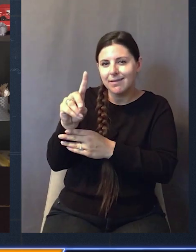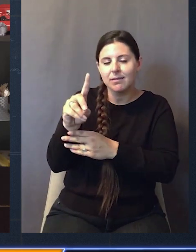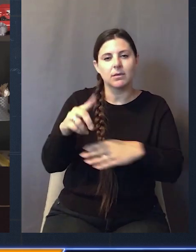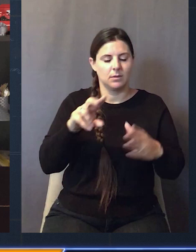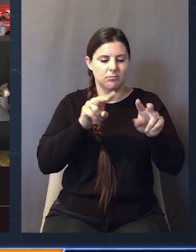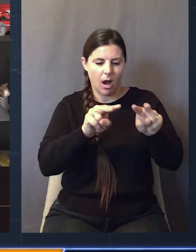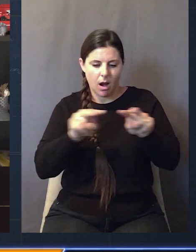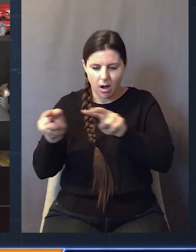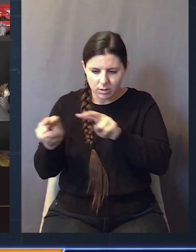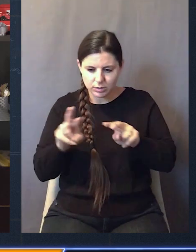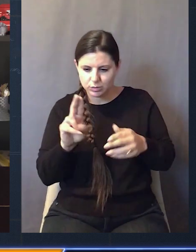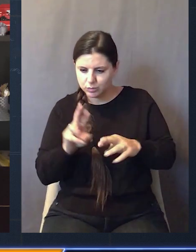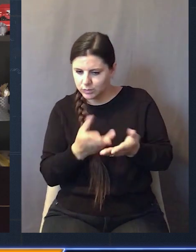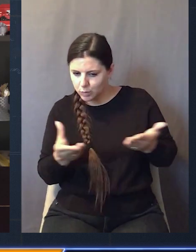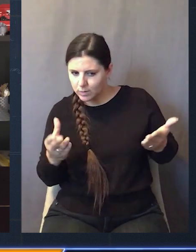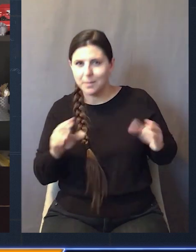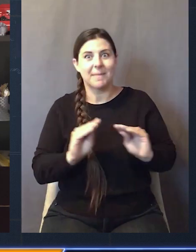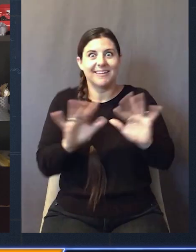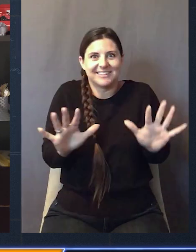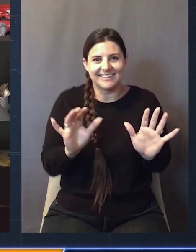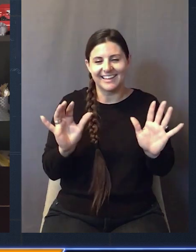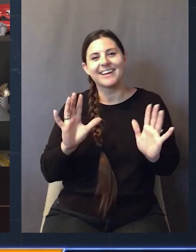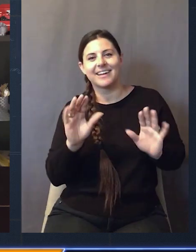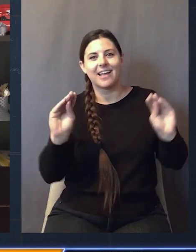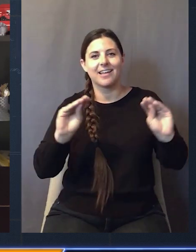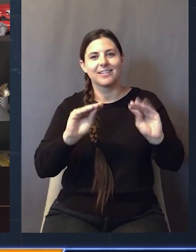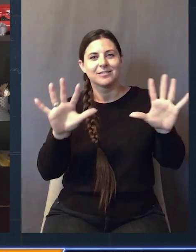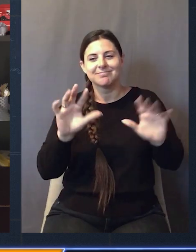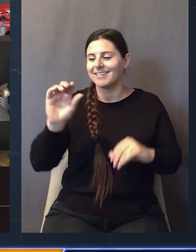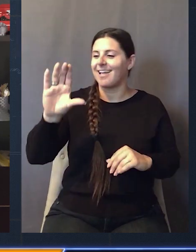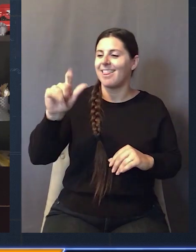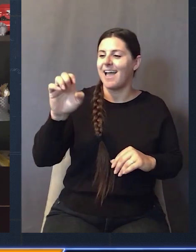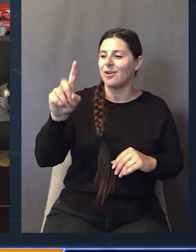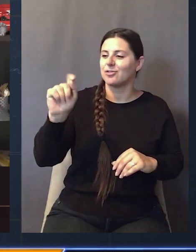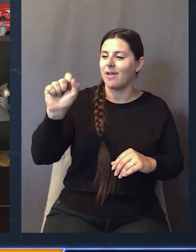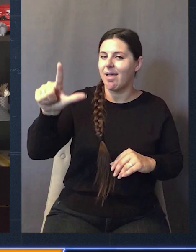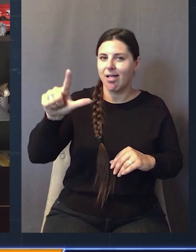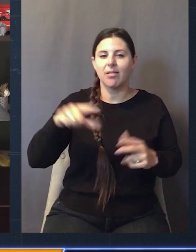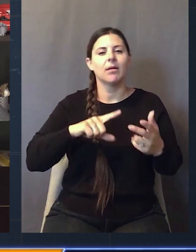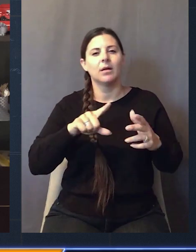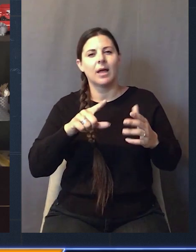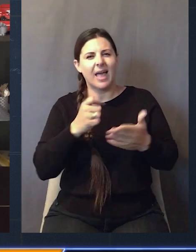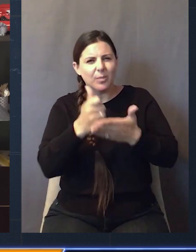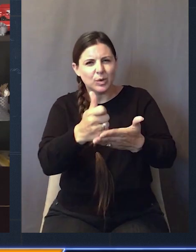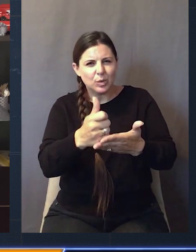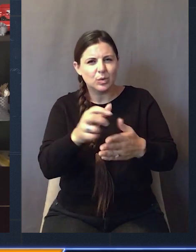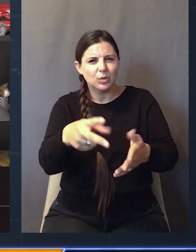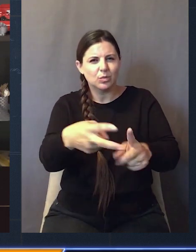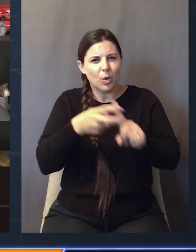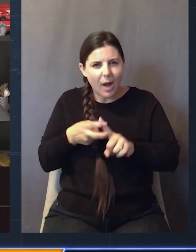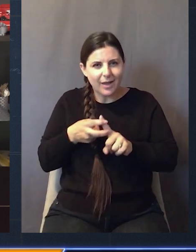based on IAM roles and on user IDs. It monitors for when new resources are created. It's kind of magically driven by both